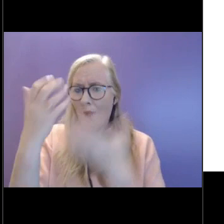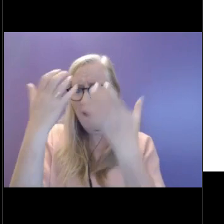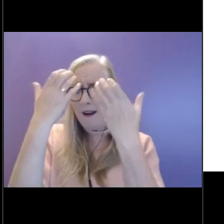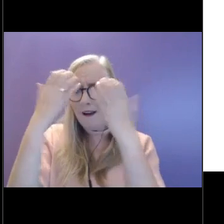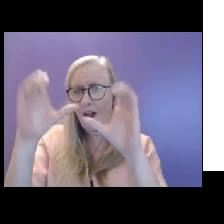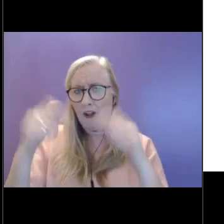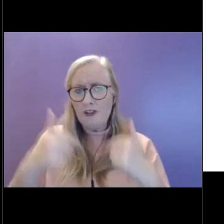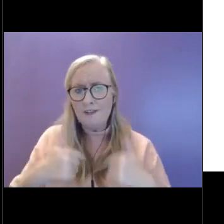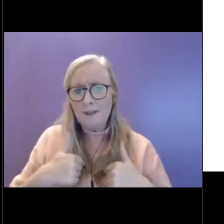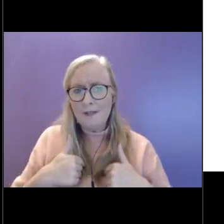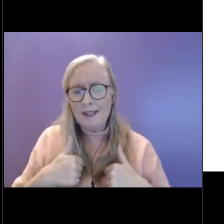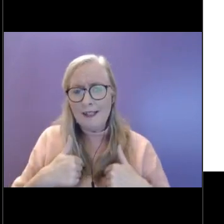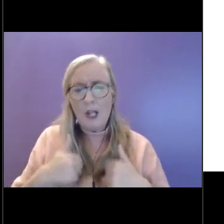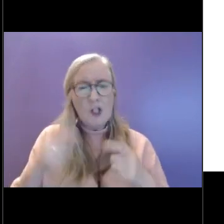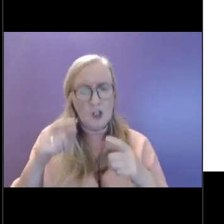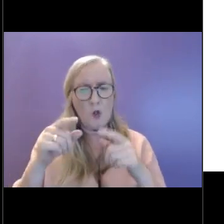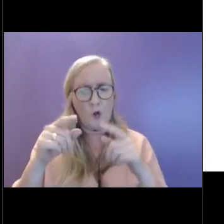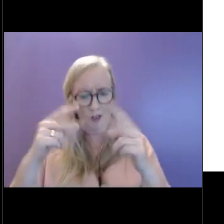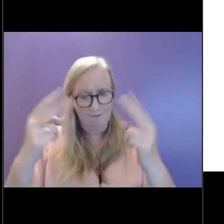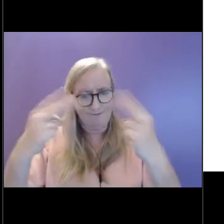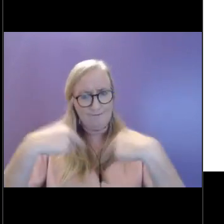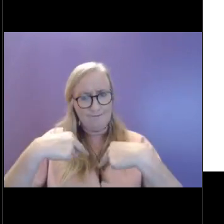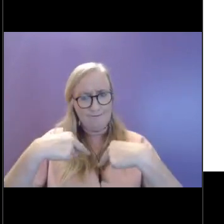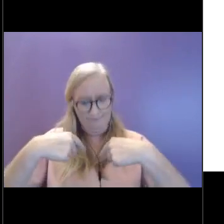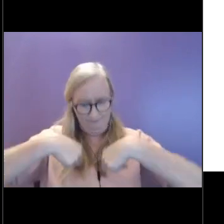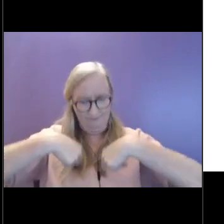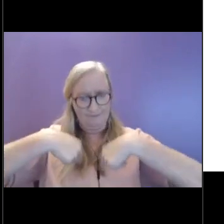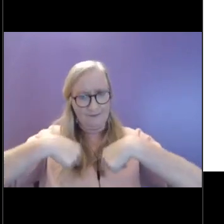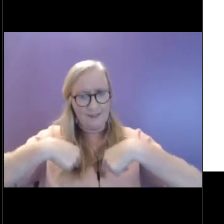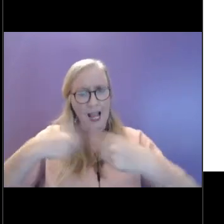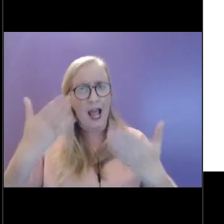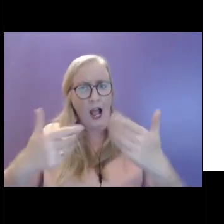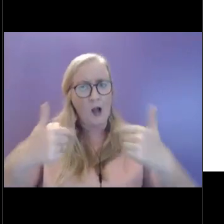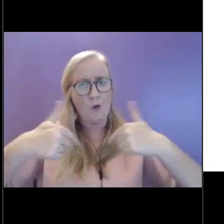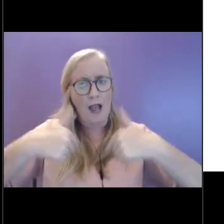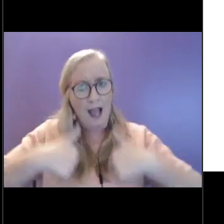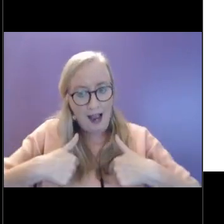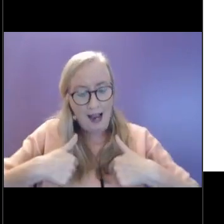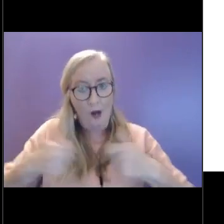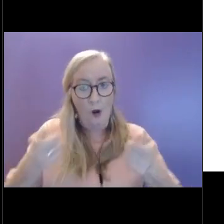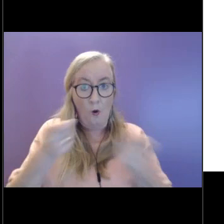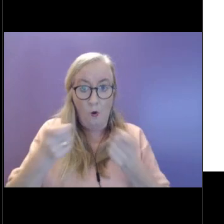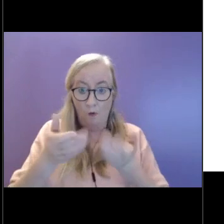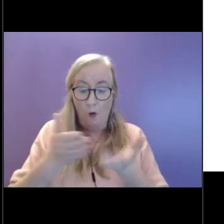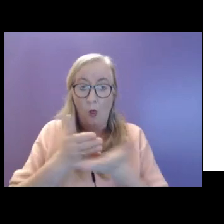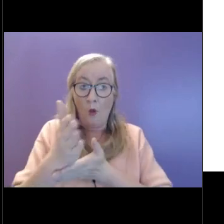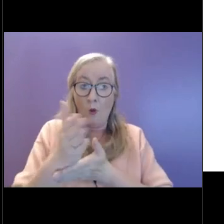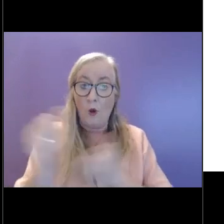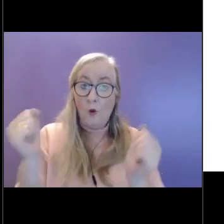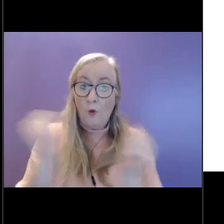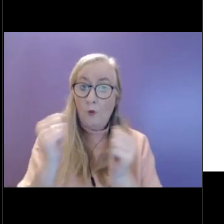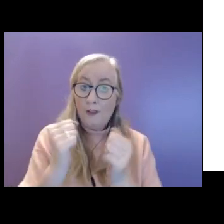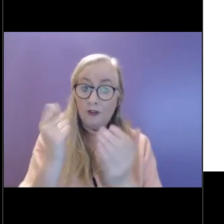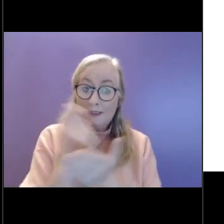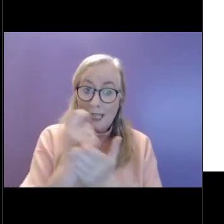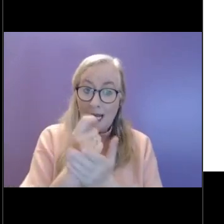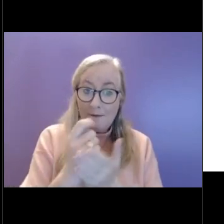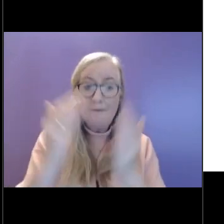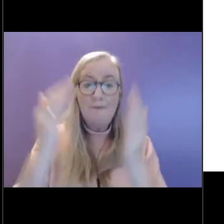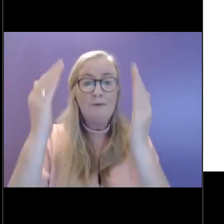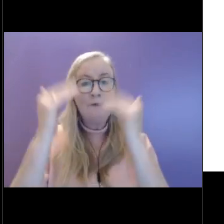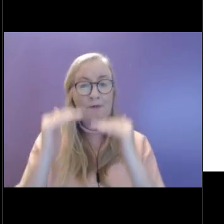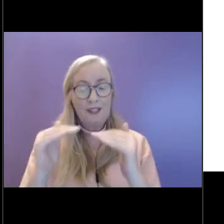And just paying attention to those and how they're living in your life during this winter. Then we left this in because